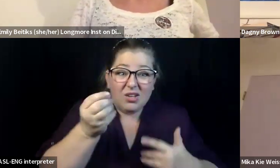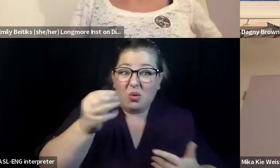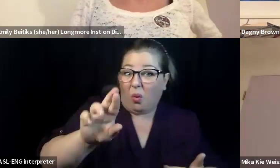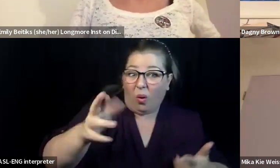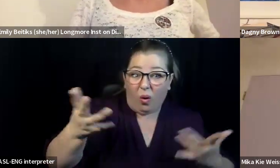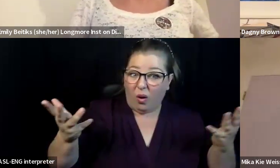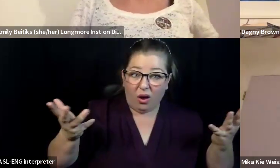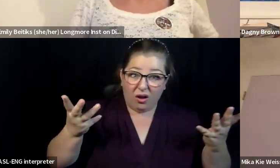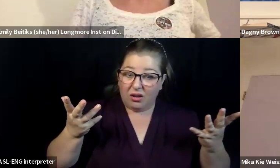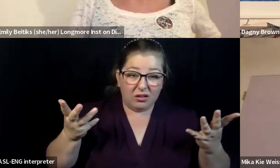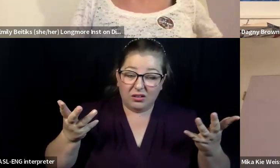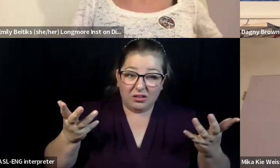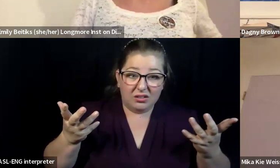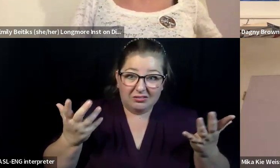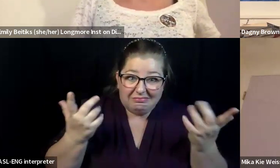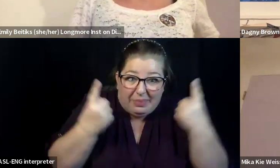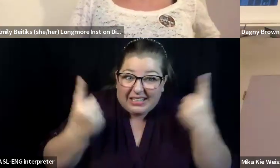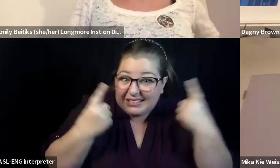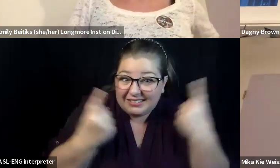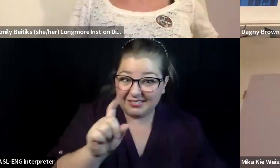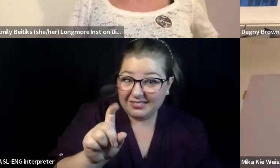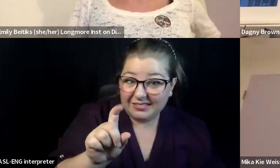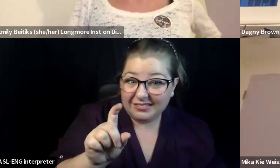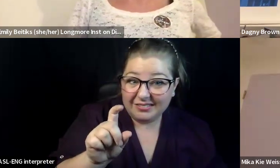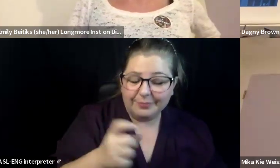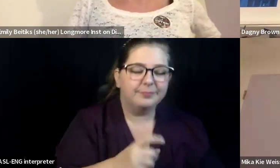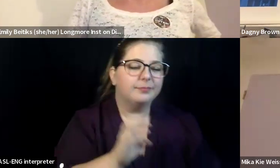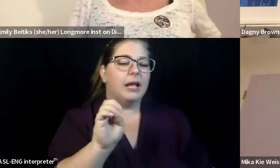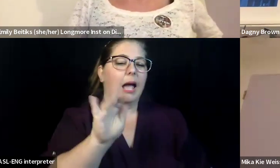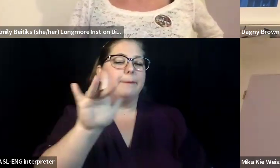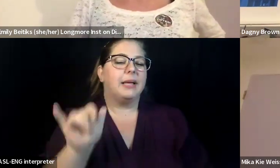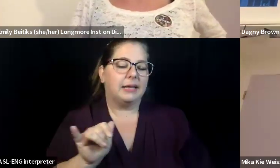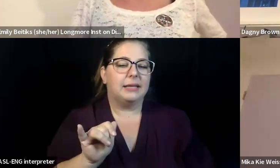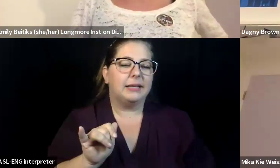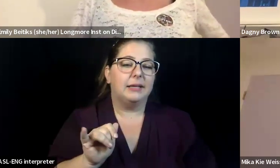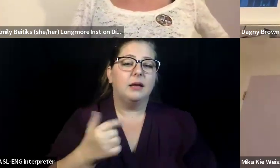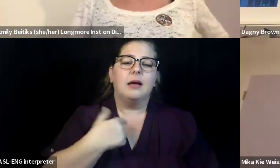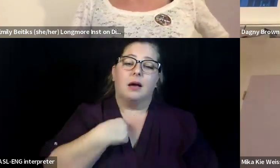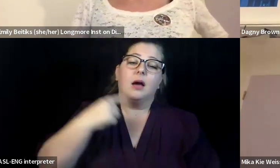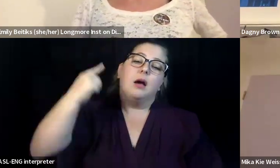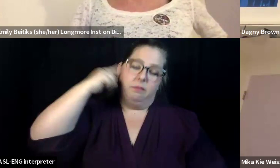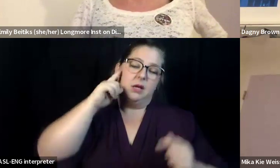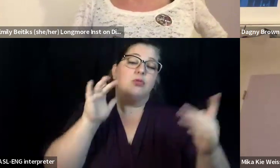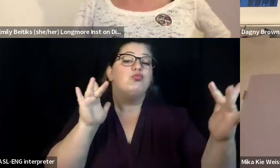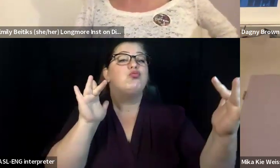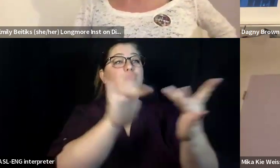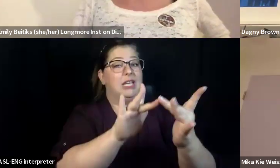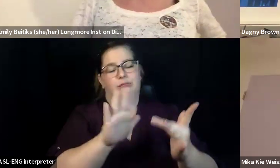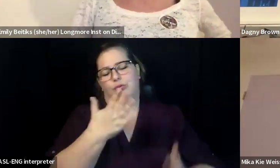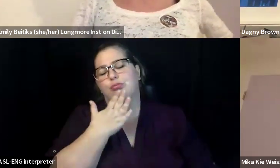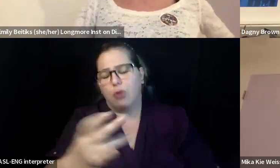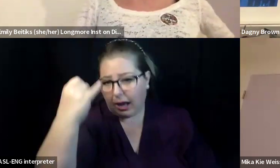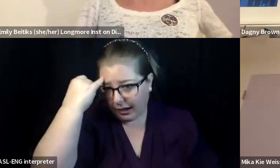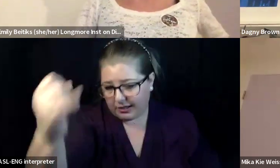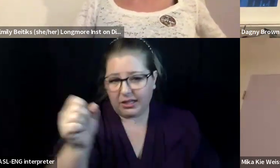I think reaching out is a great idea. mean, I think whenever you have the numbers of like, we are bringing this many boats to